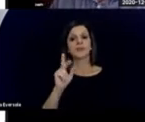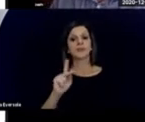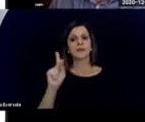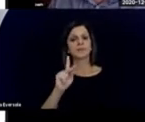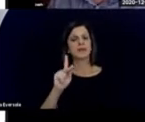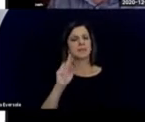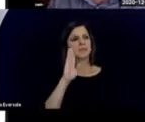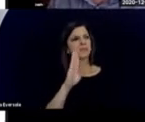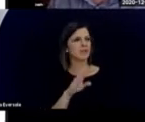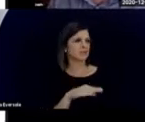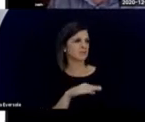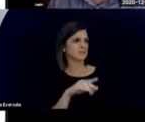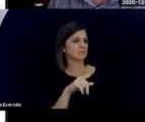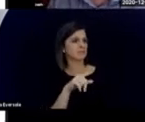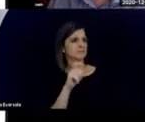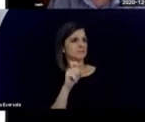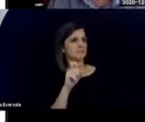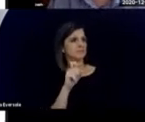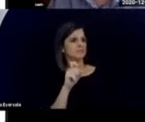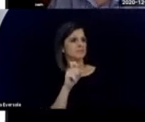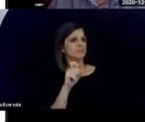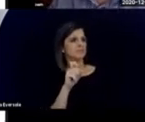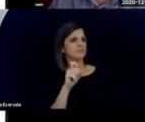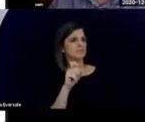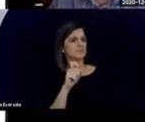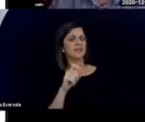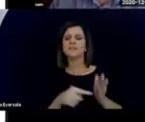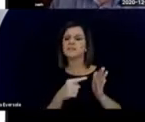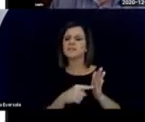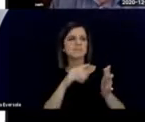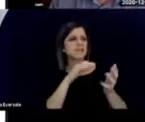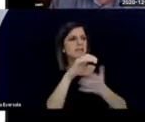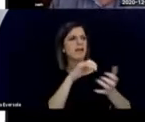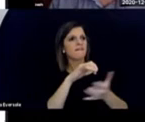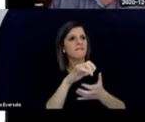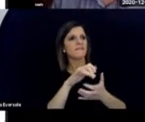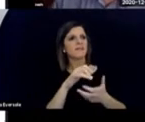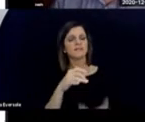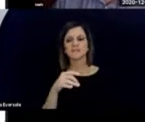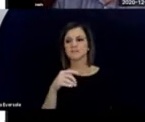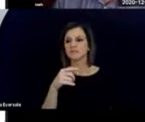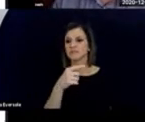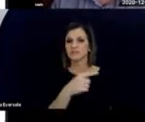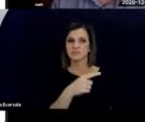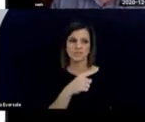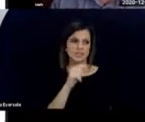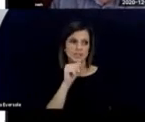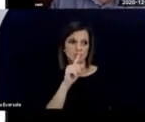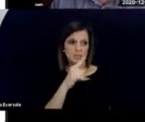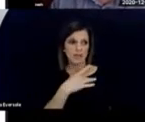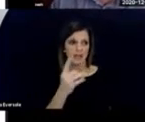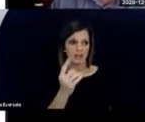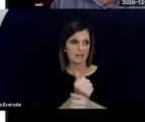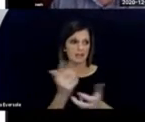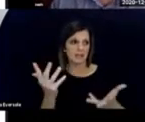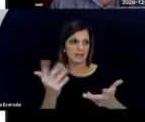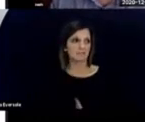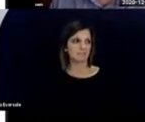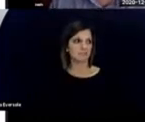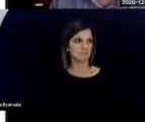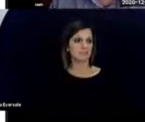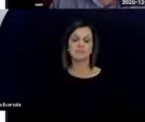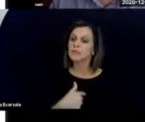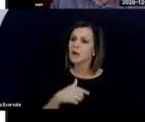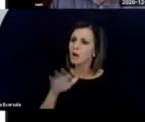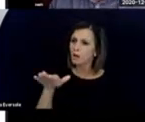my experience for people to look a bit puzzled. And then they often laugh and they say, oh, she doesn't really like